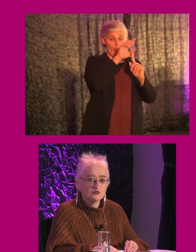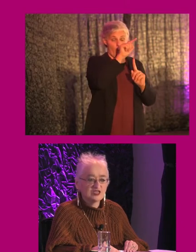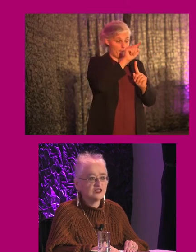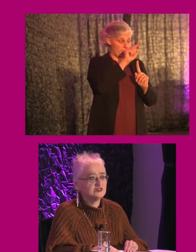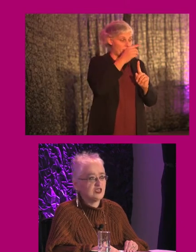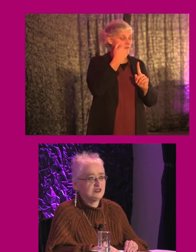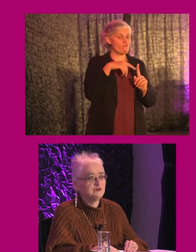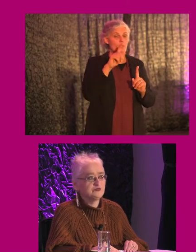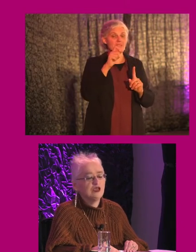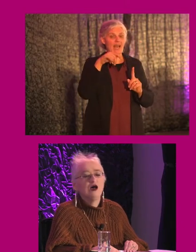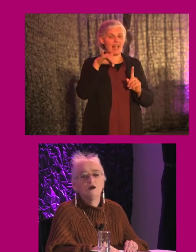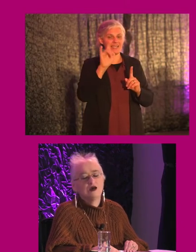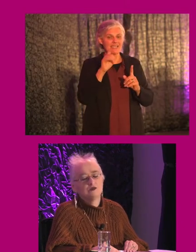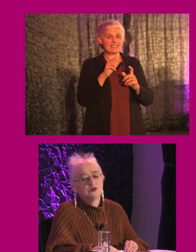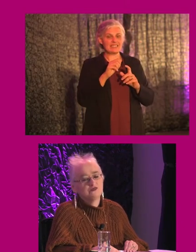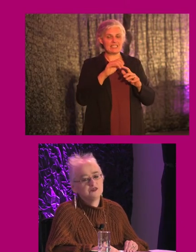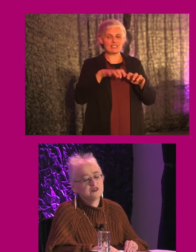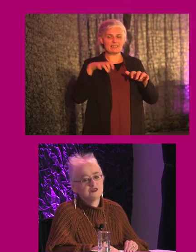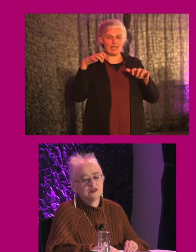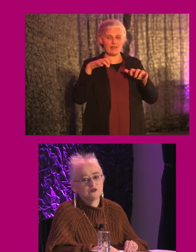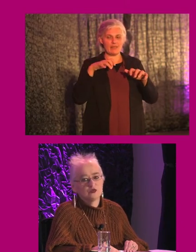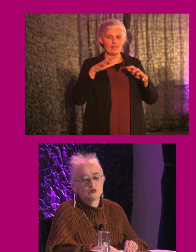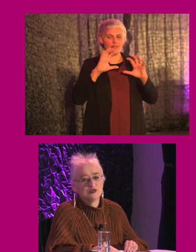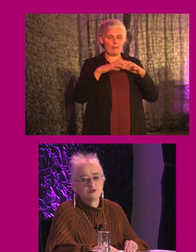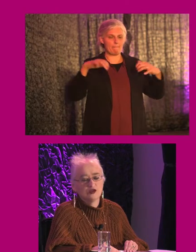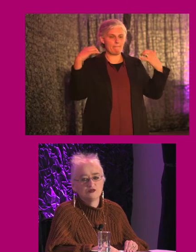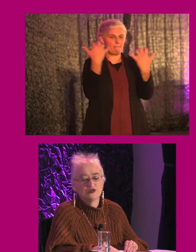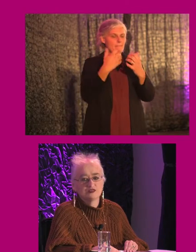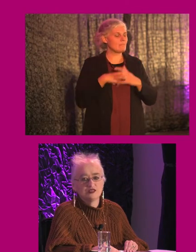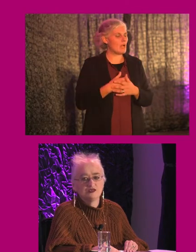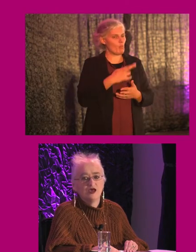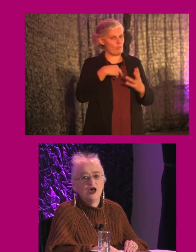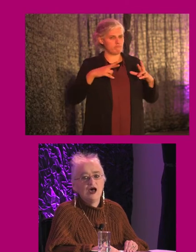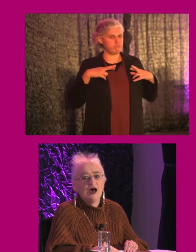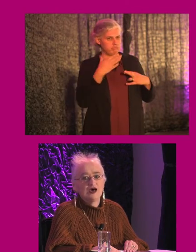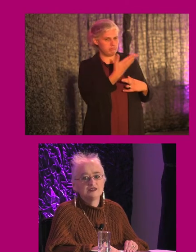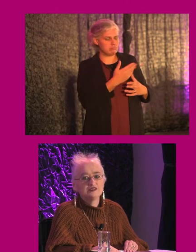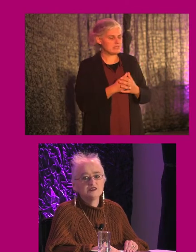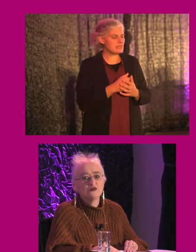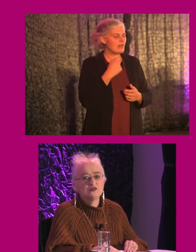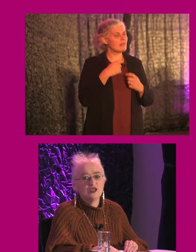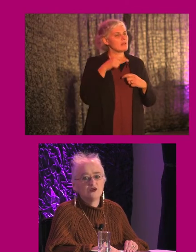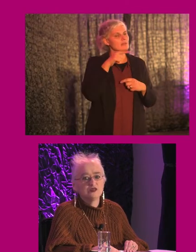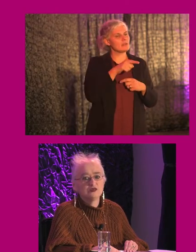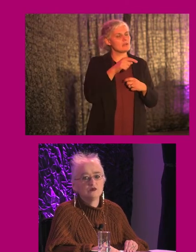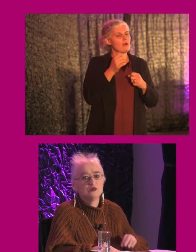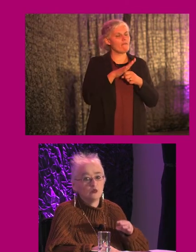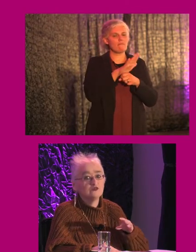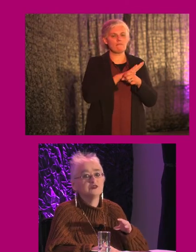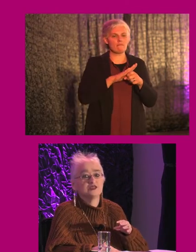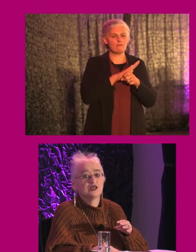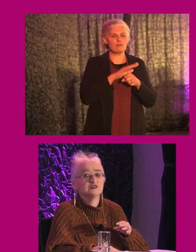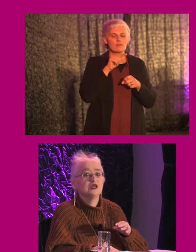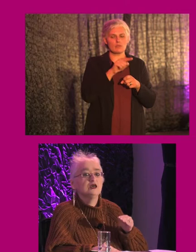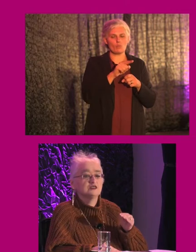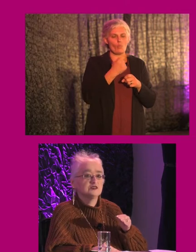from Tallis Stadium, a facility in South Dublin we're quite proud of, I can tell you. And this is of the area in one